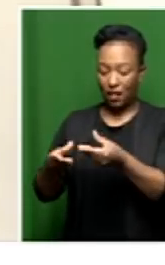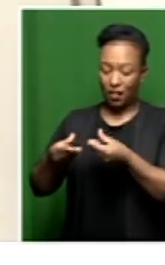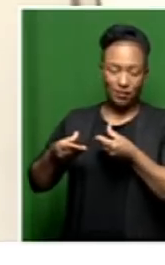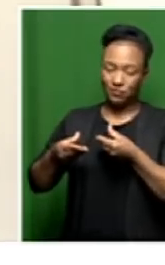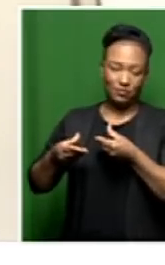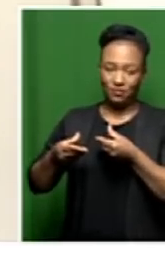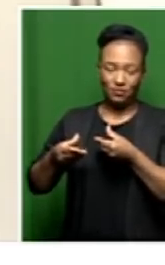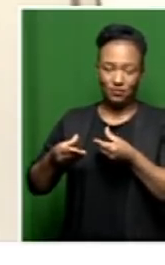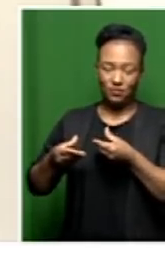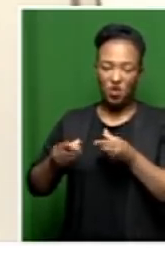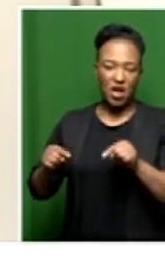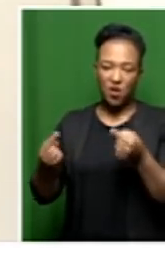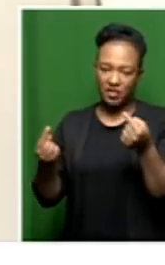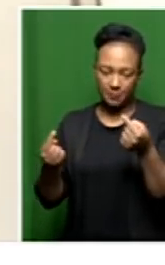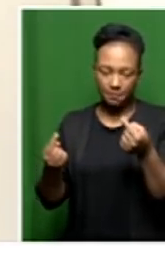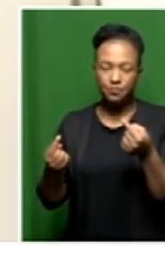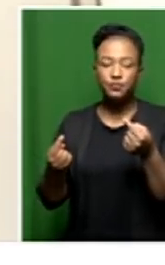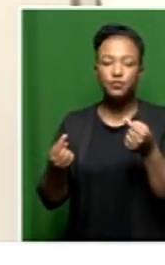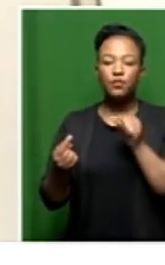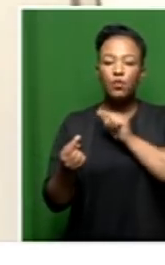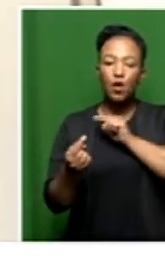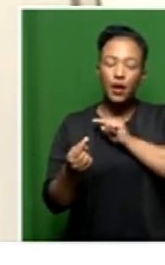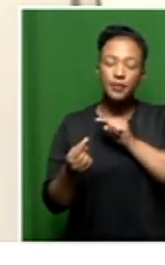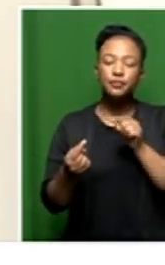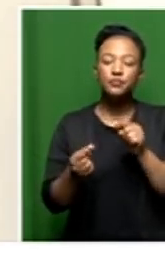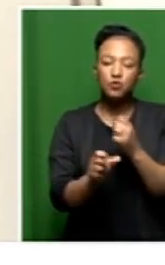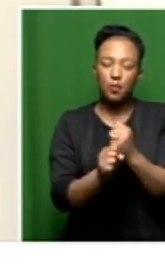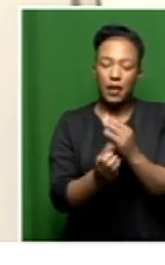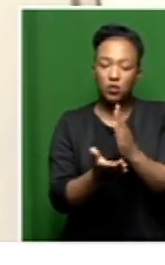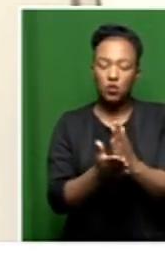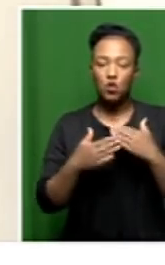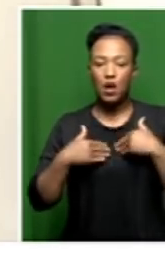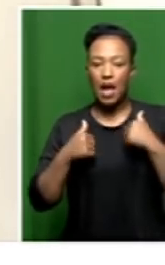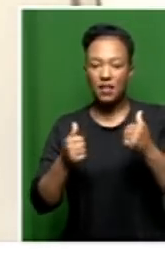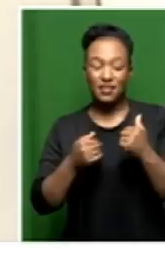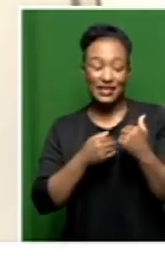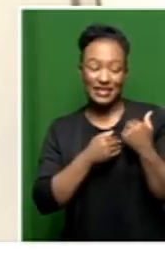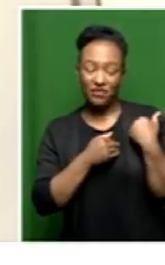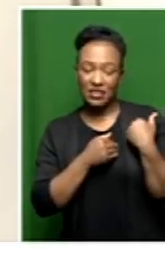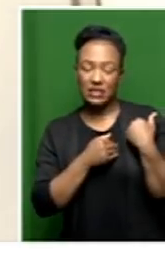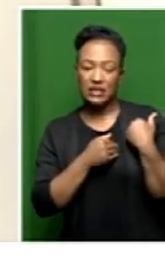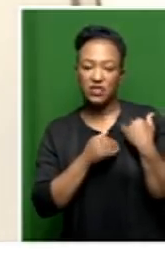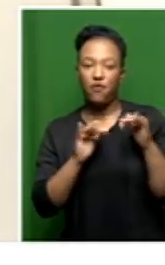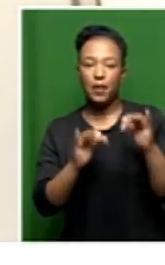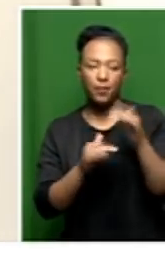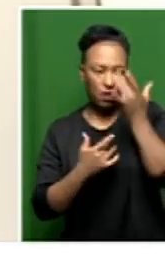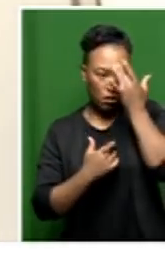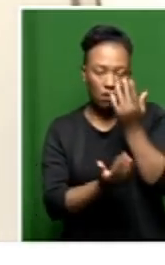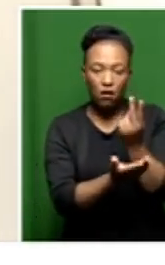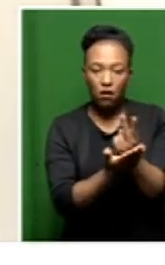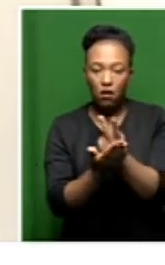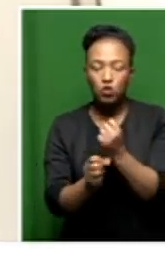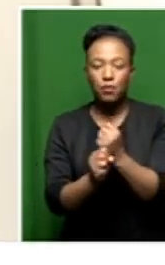as you would know, you need to ensure that the health and safety of beneficiaries is ensured in